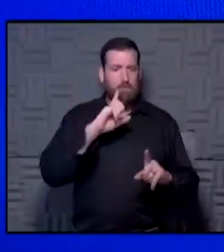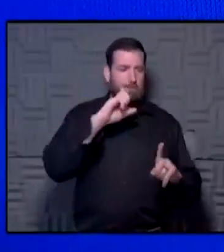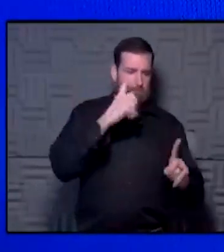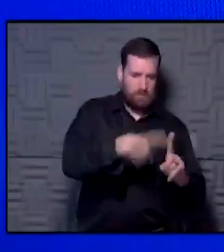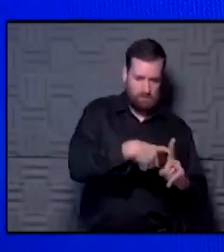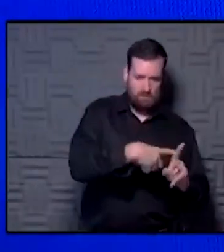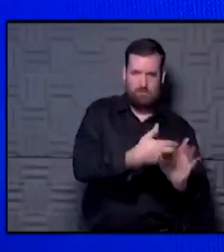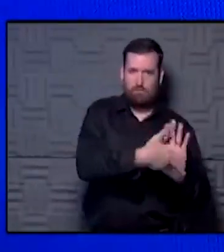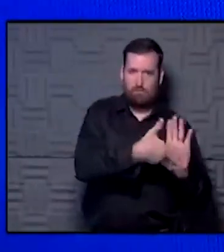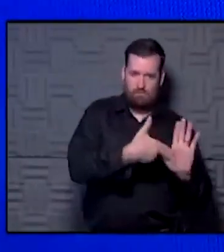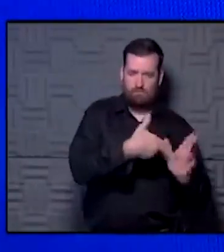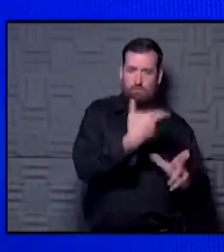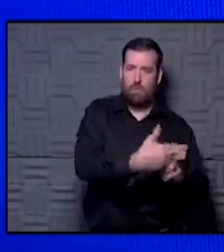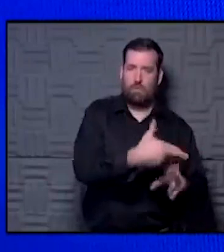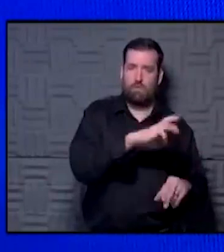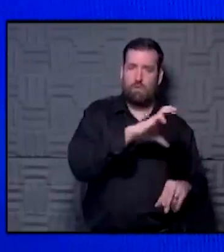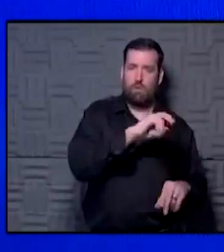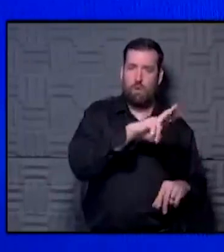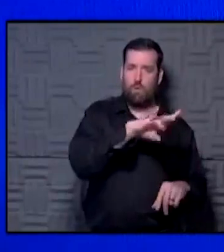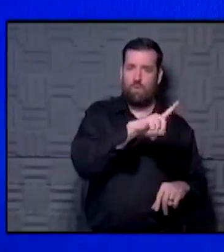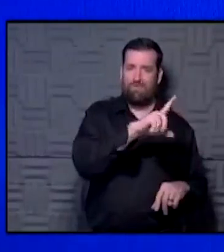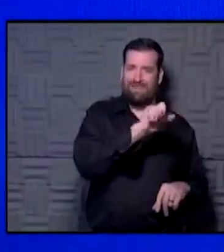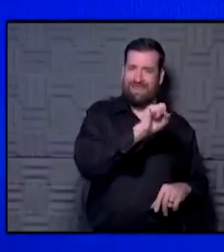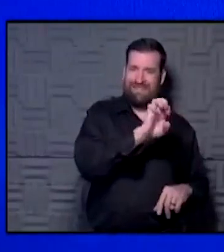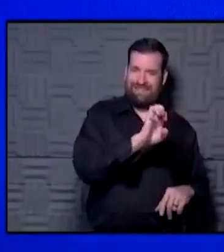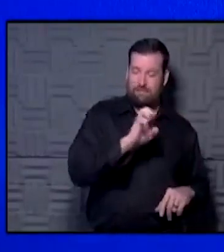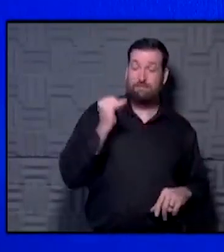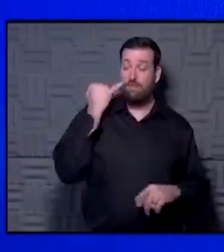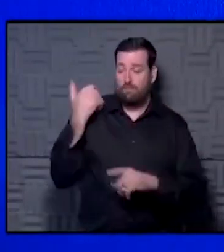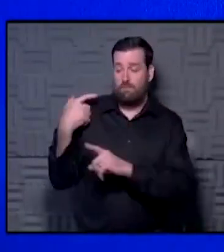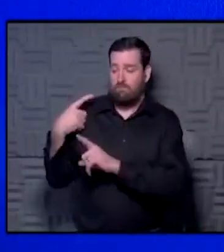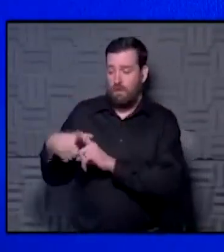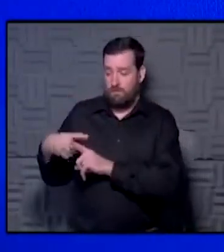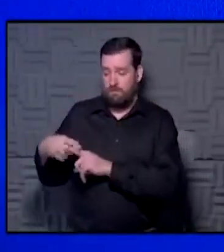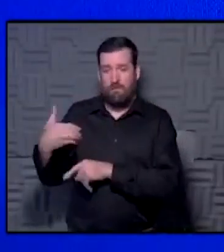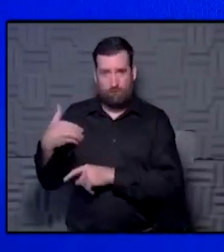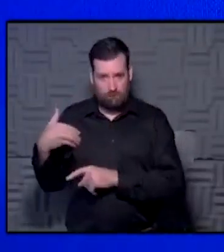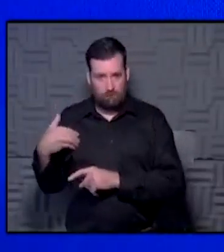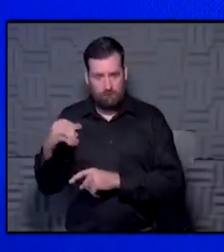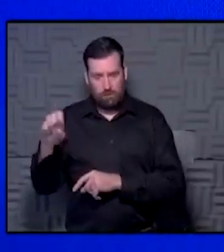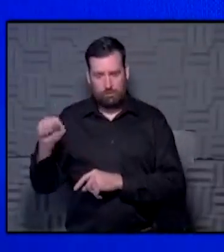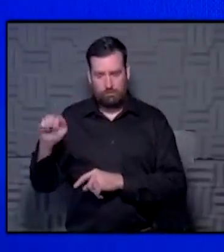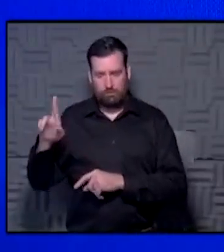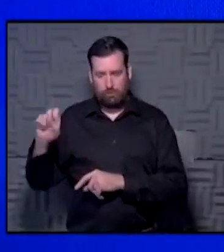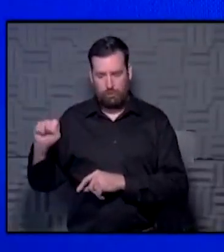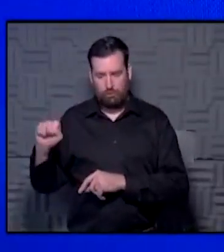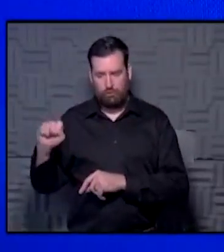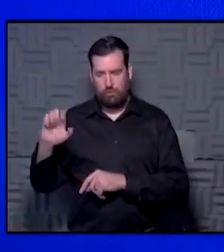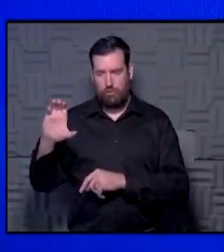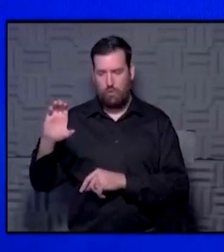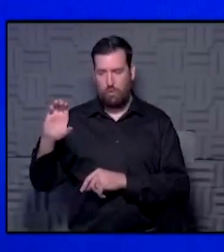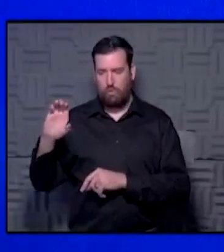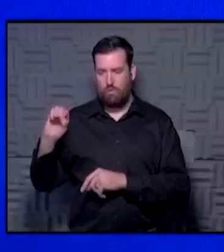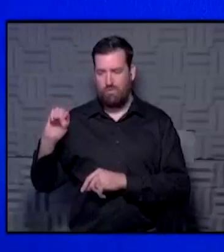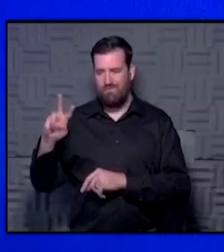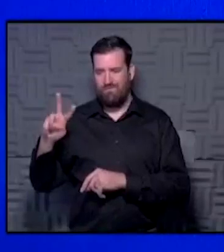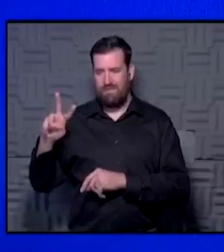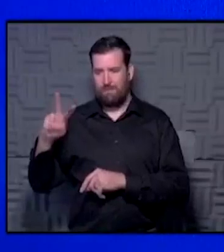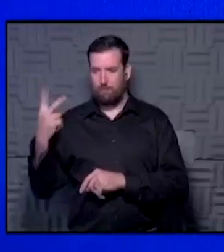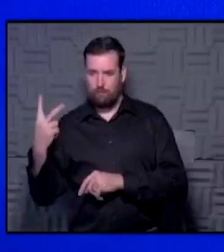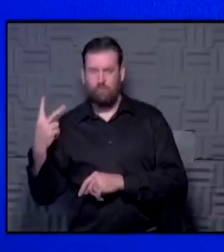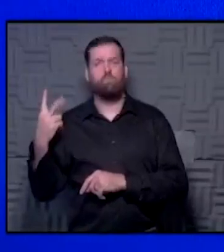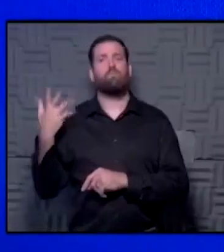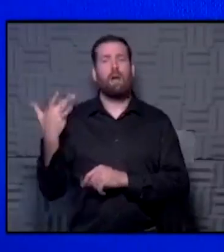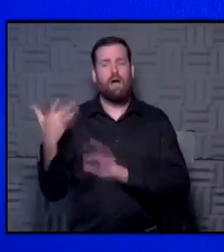cases, adding to the COVID counts. If you are positive for the virus, SARS-CoV-2, why are you considered to have